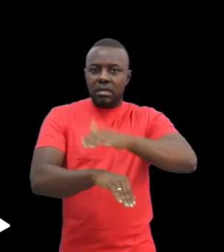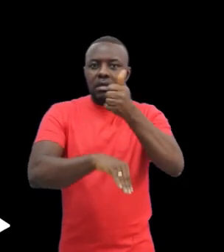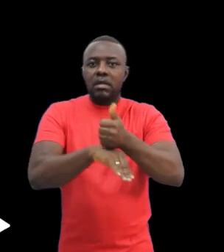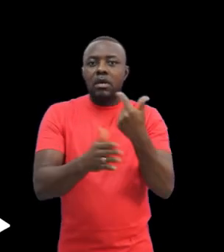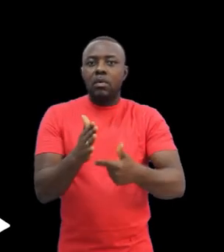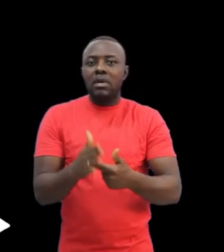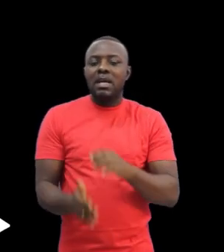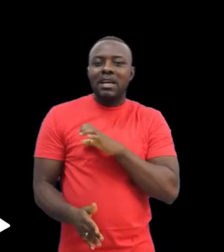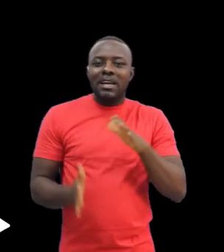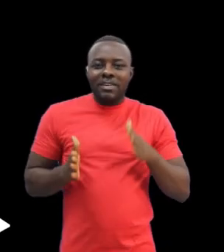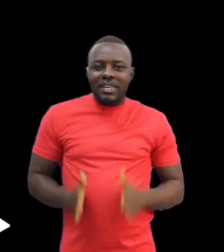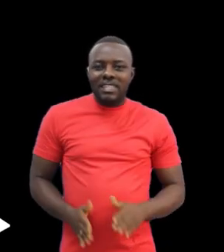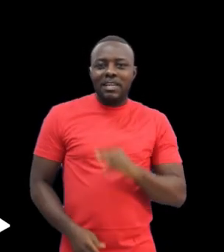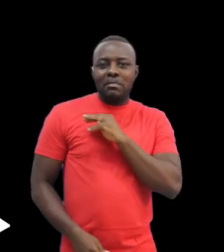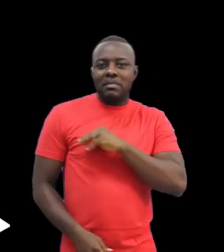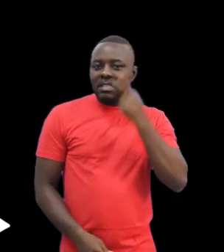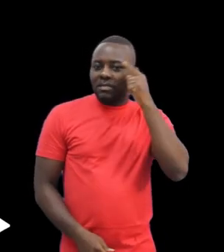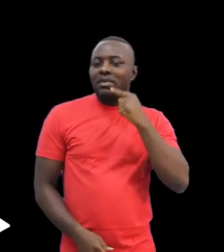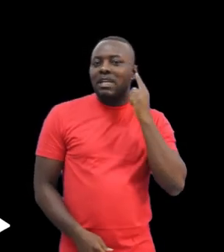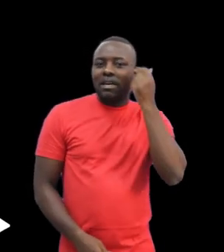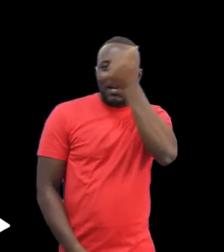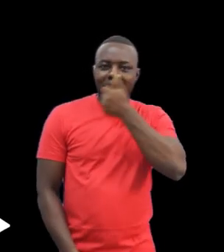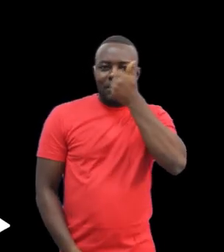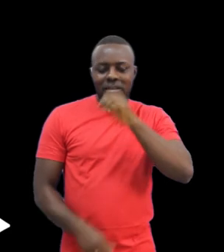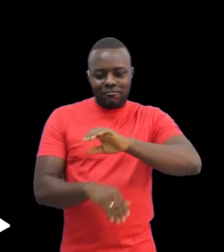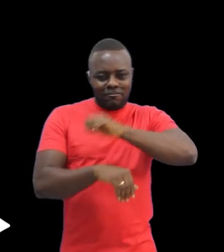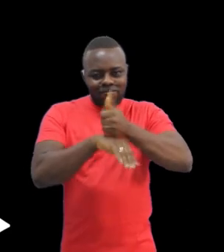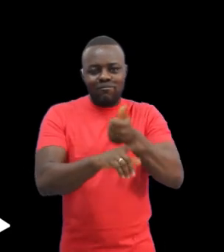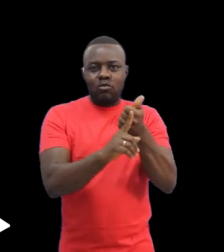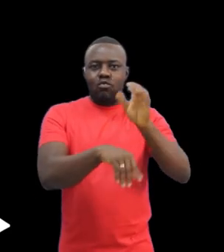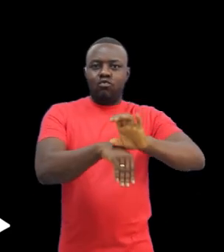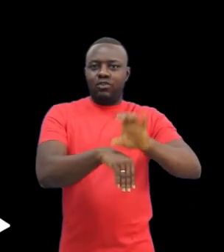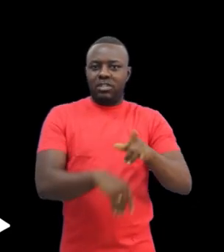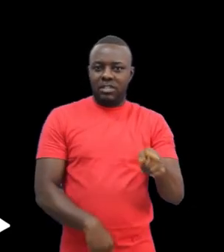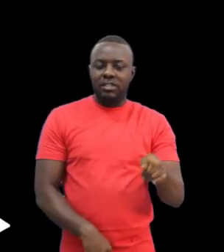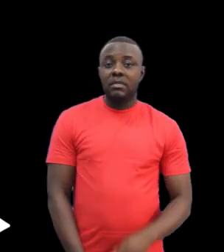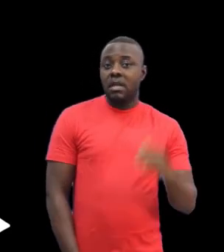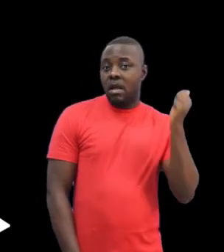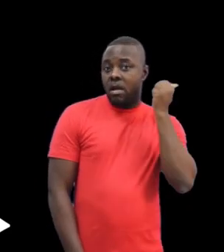States, Foster completed his formal education and founded Christian Mission for Deaf Africans.